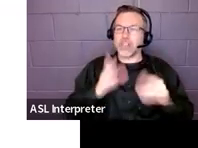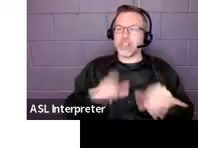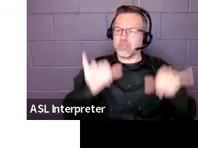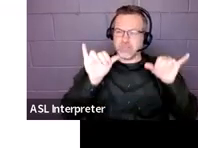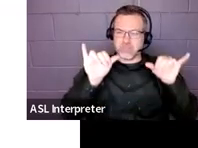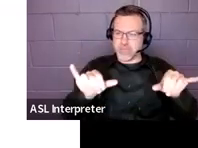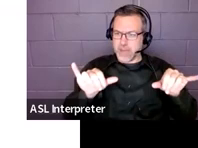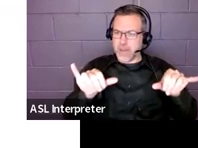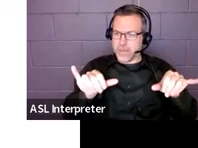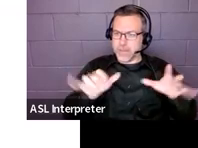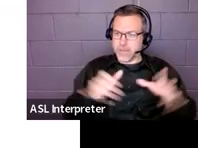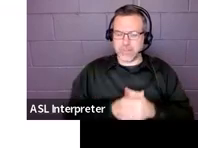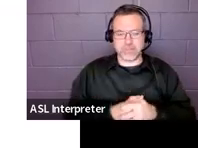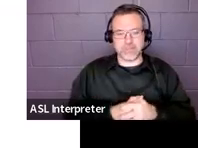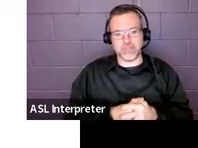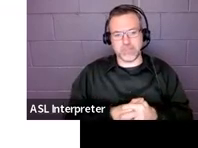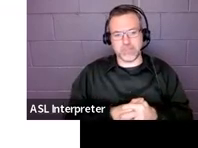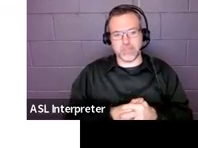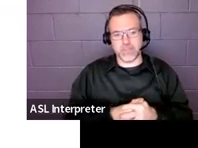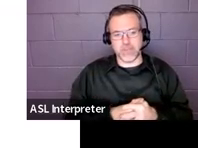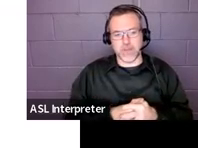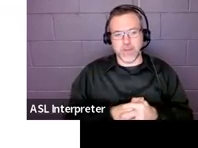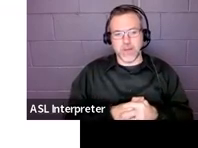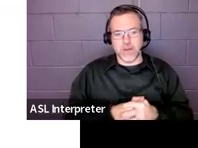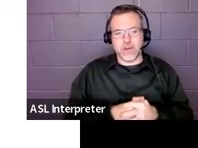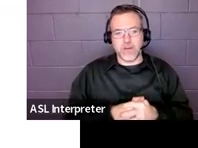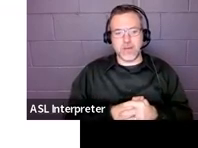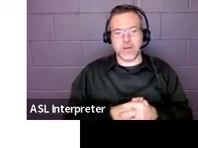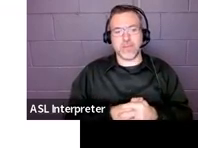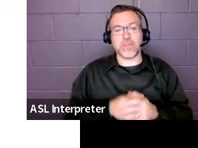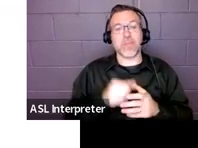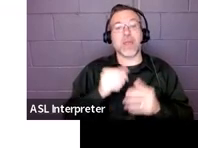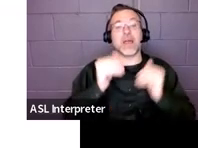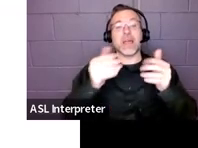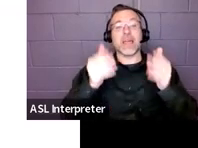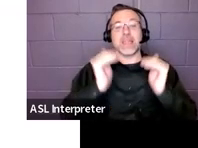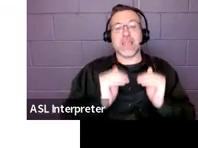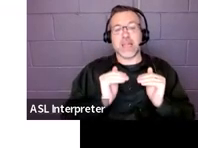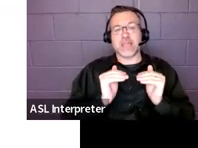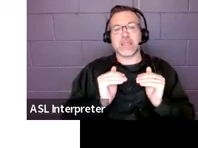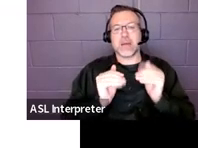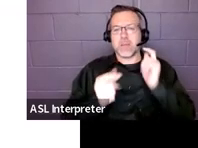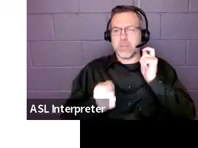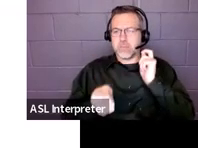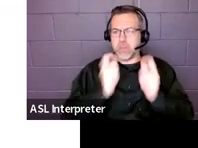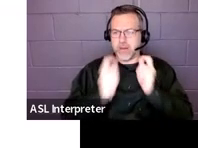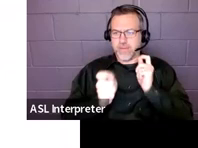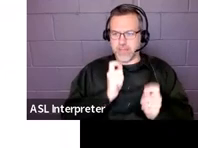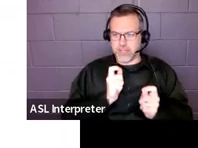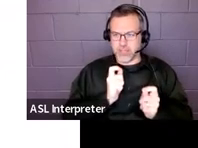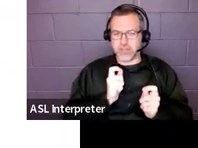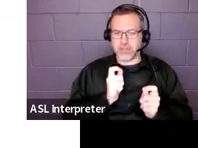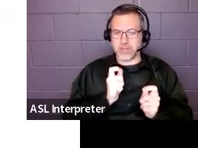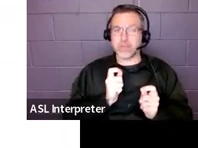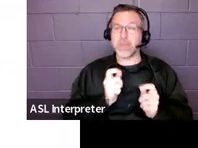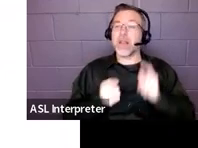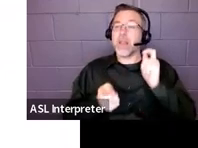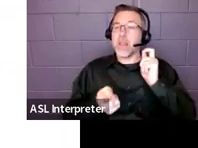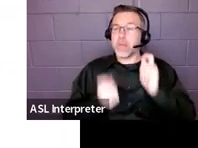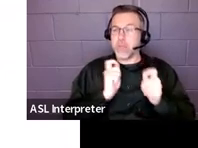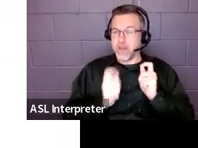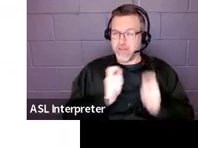is accessing. And then you get into modifications. And modifications